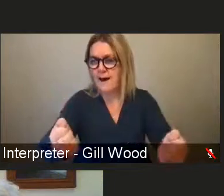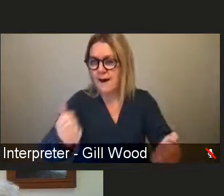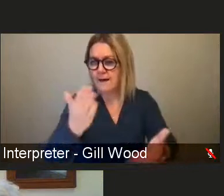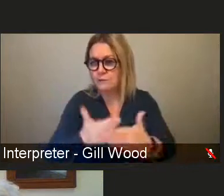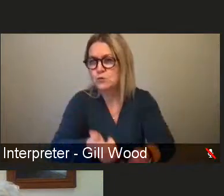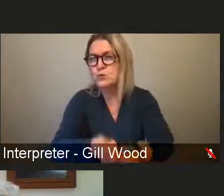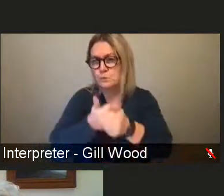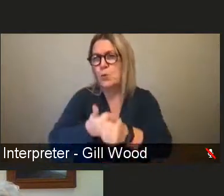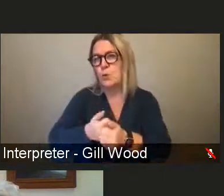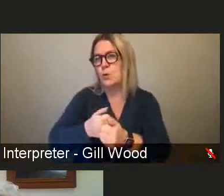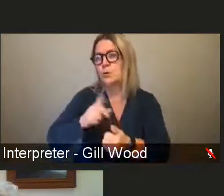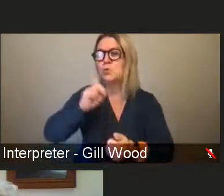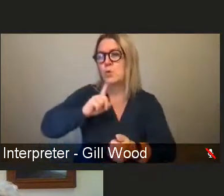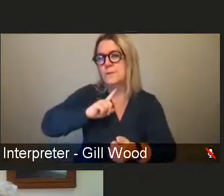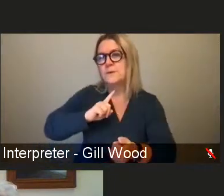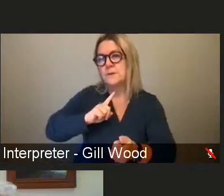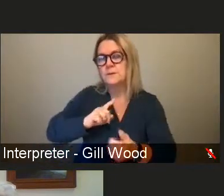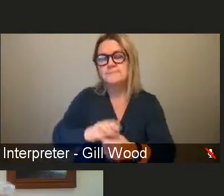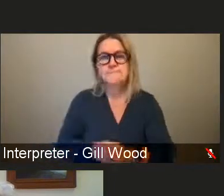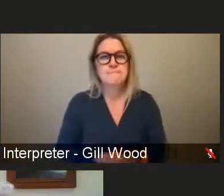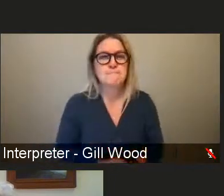And Davey, would you like to comment?